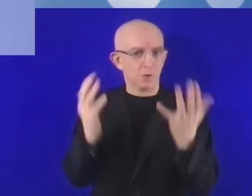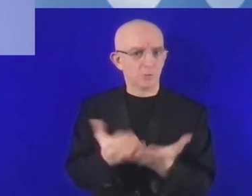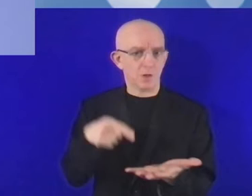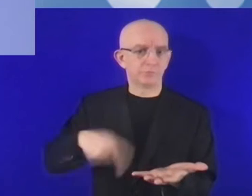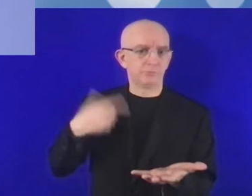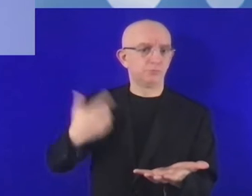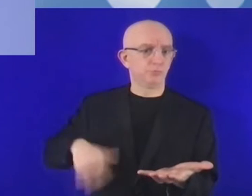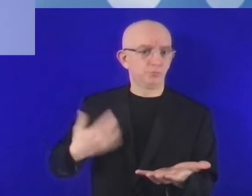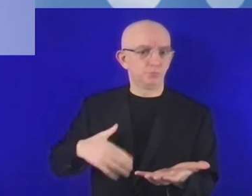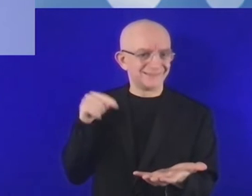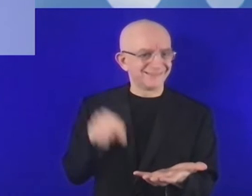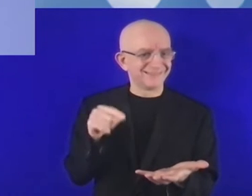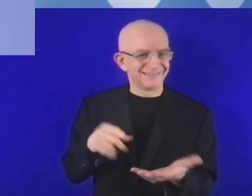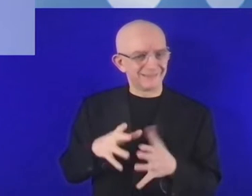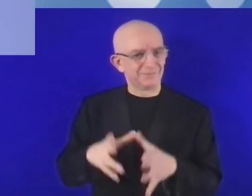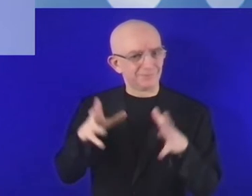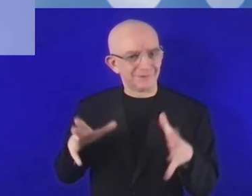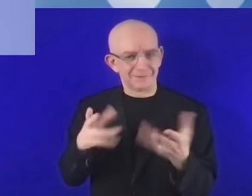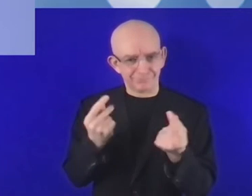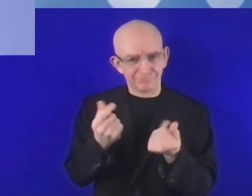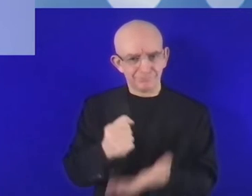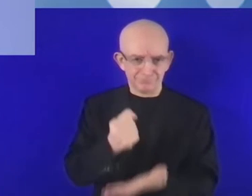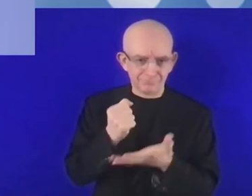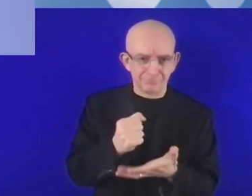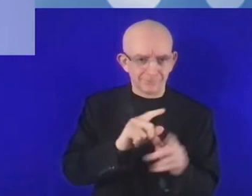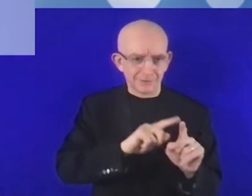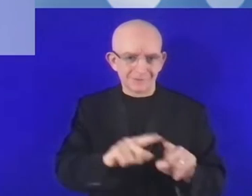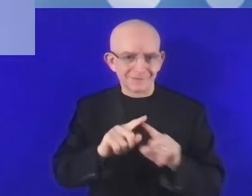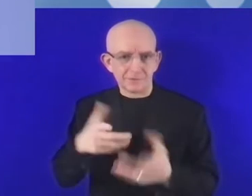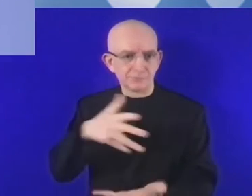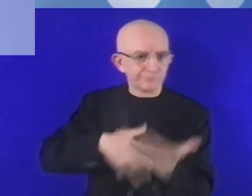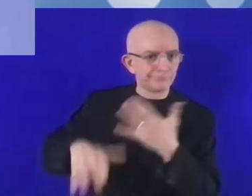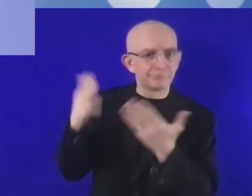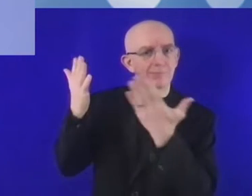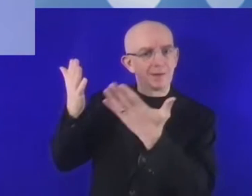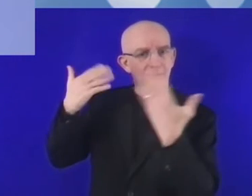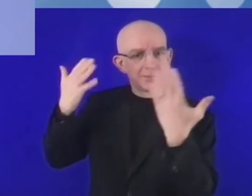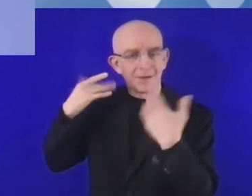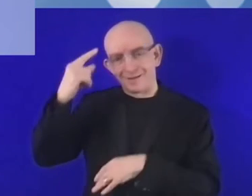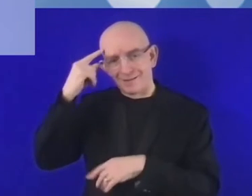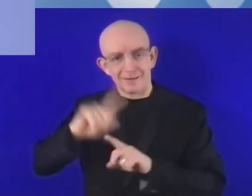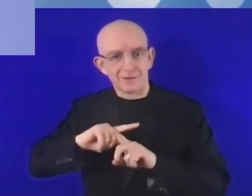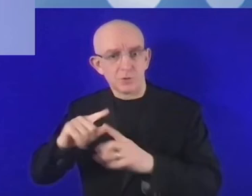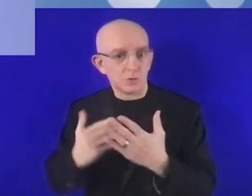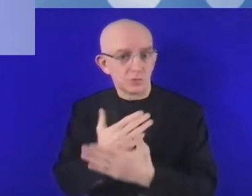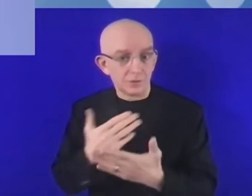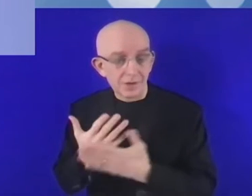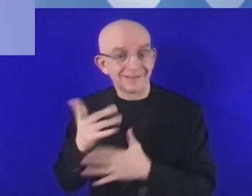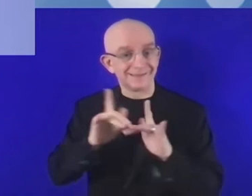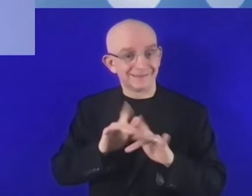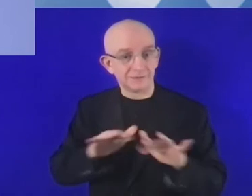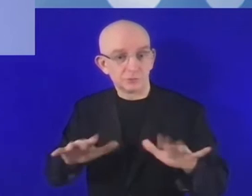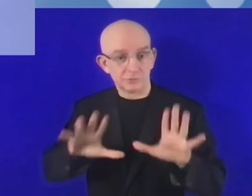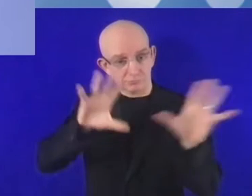77 billion euros invested in projects every year around the world. So we believe